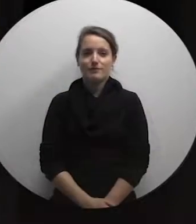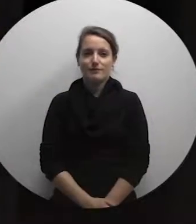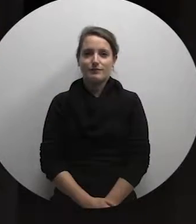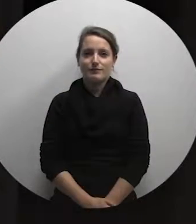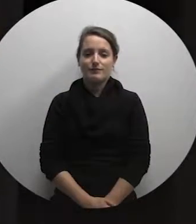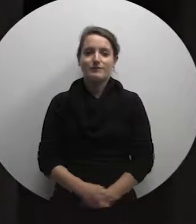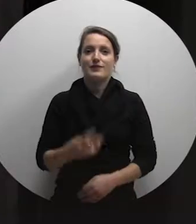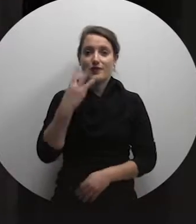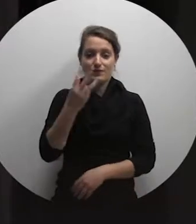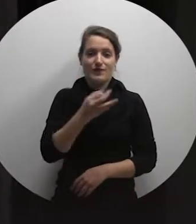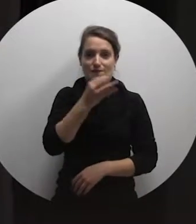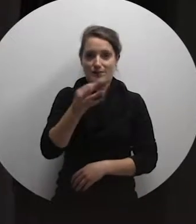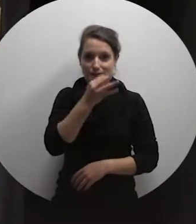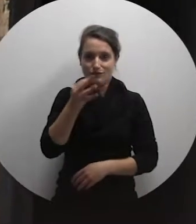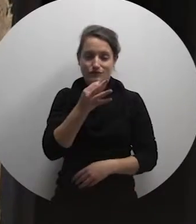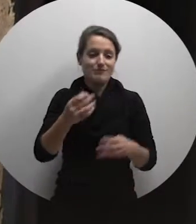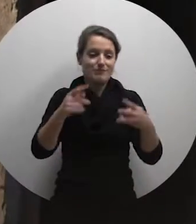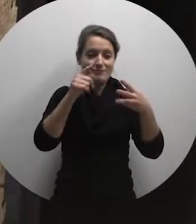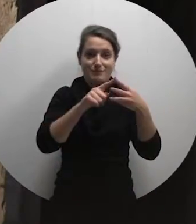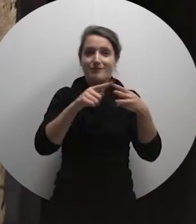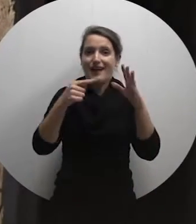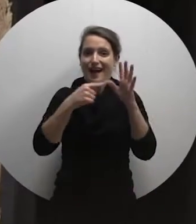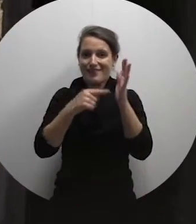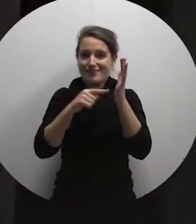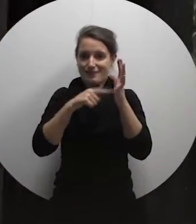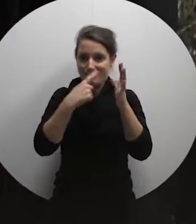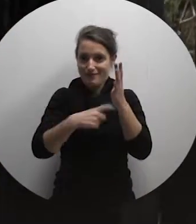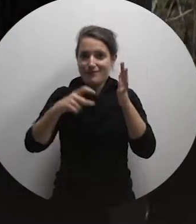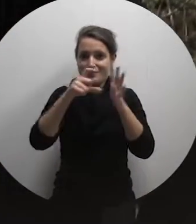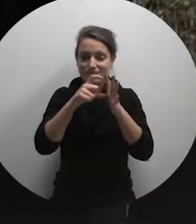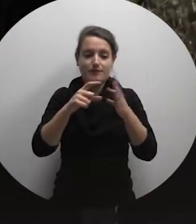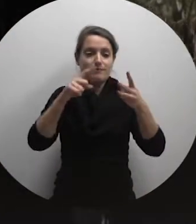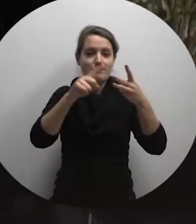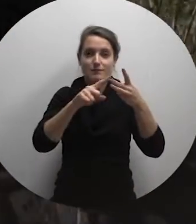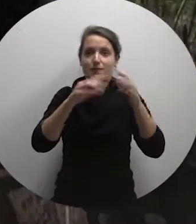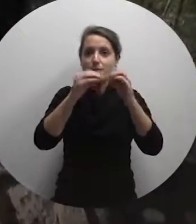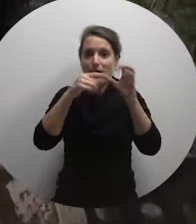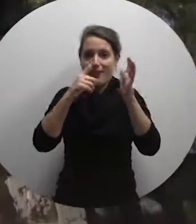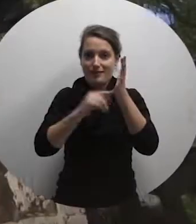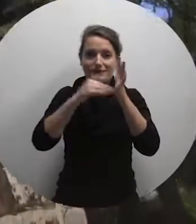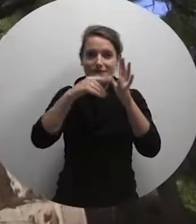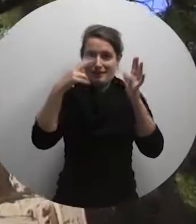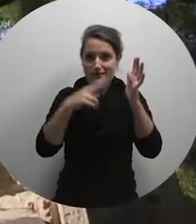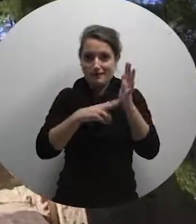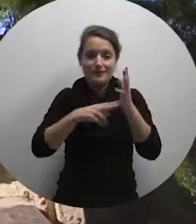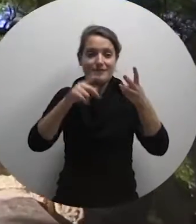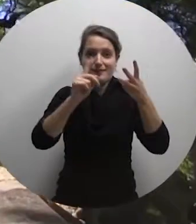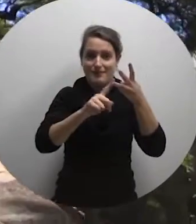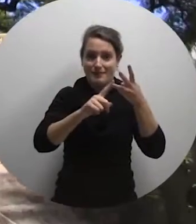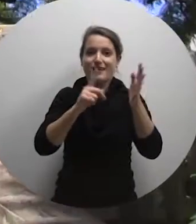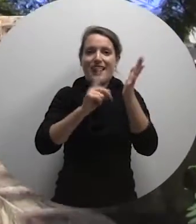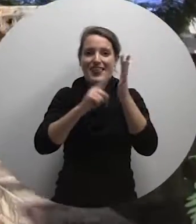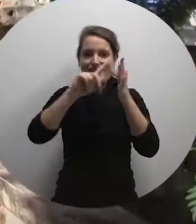Hattart is famous for its citrus orchards and gardens, having the motto Florigera Roses Harlow,